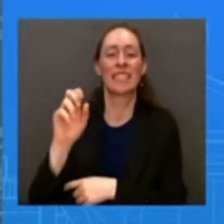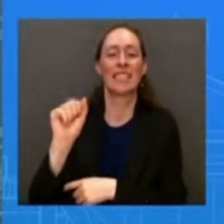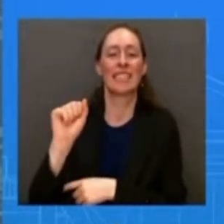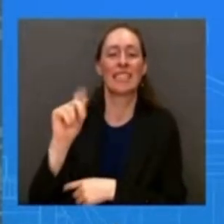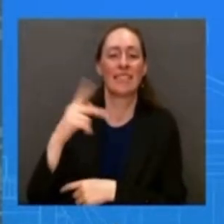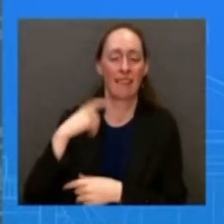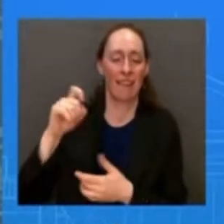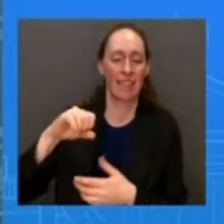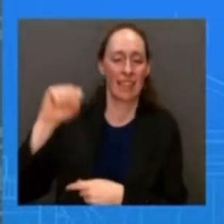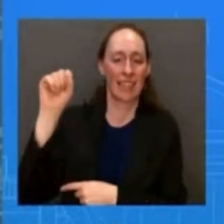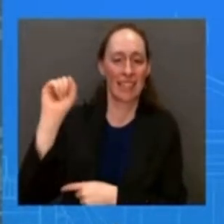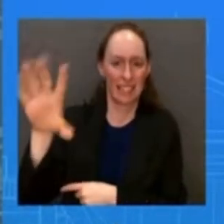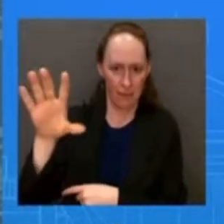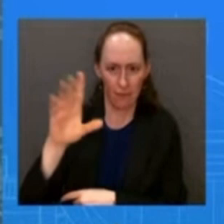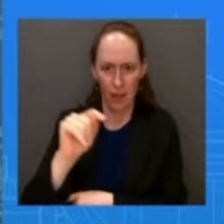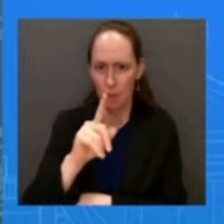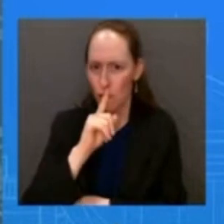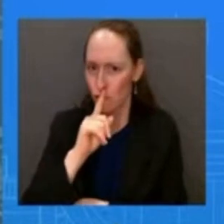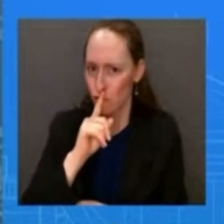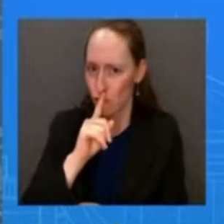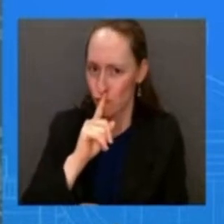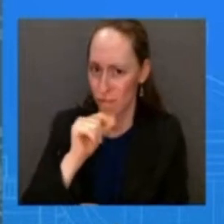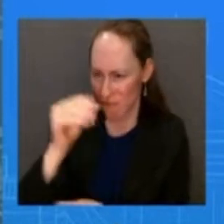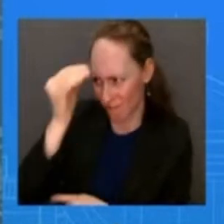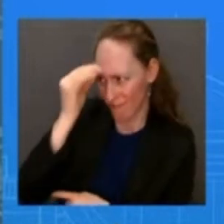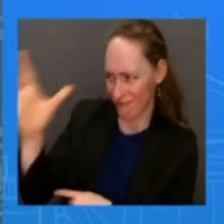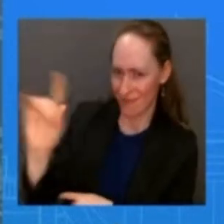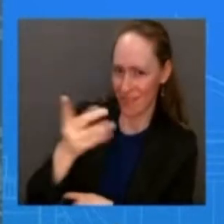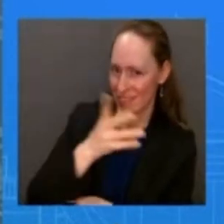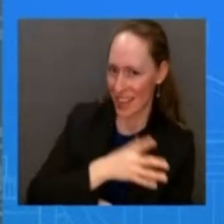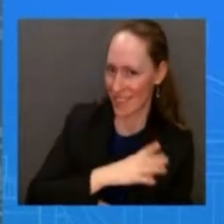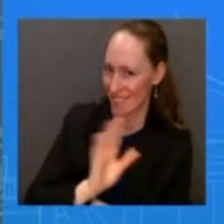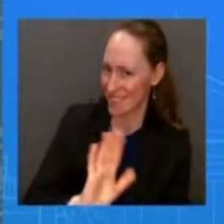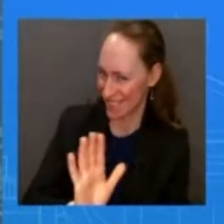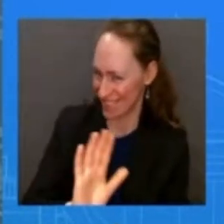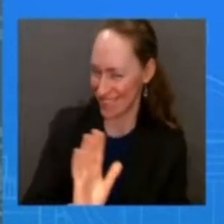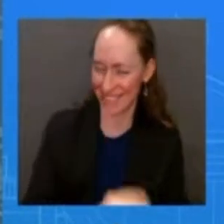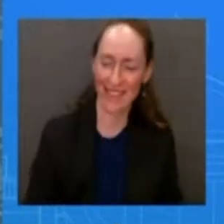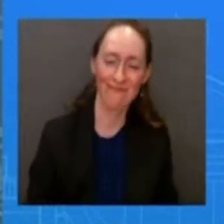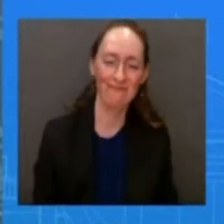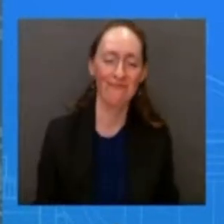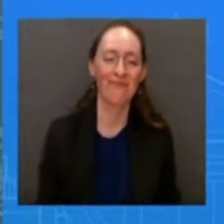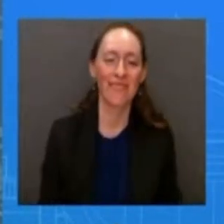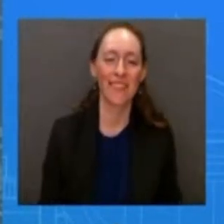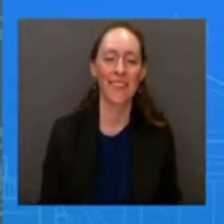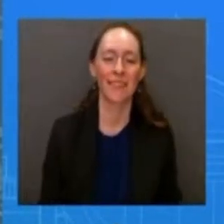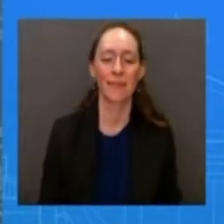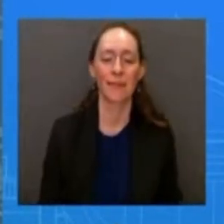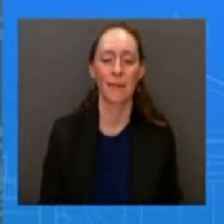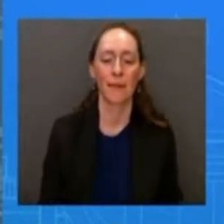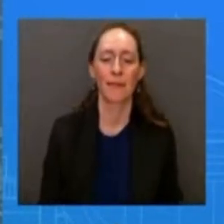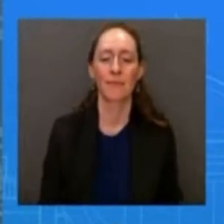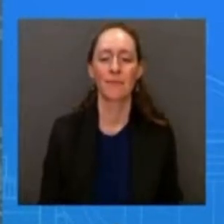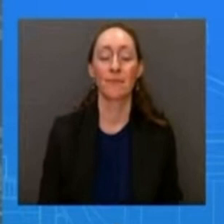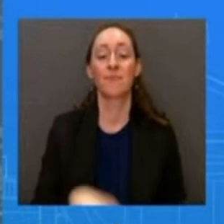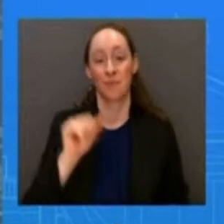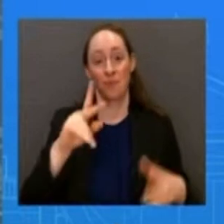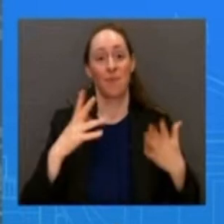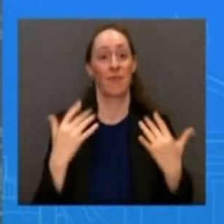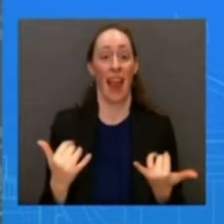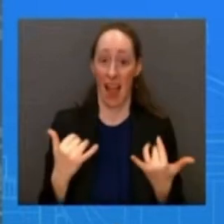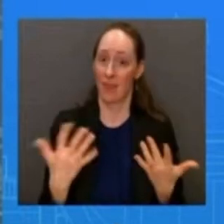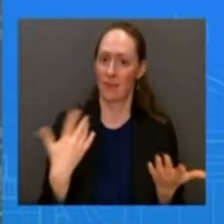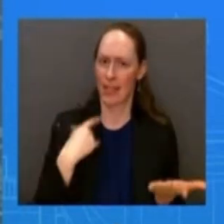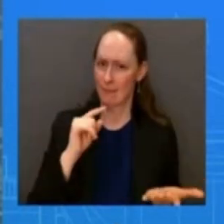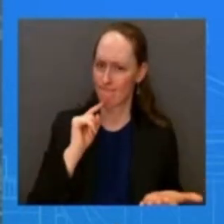cheesecake but on a more solemn note I did want to we did want to address a couple of things the day today uh